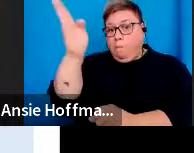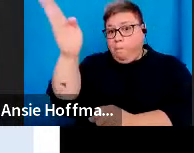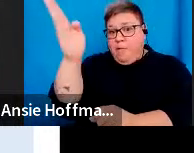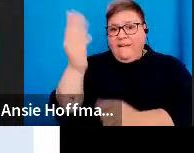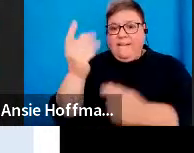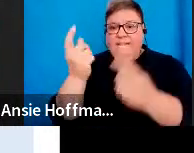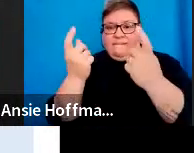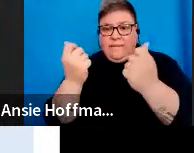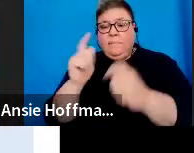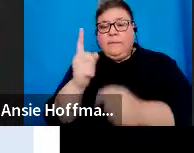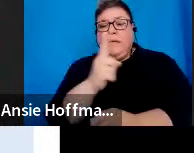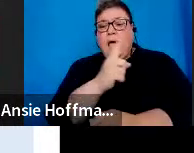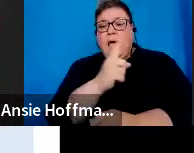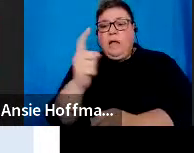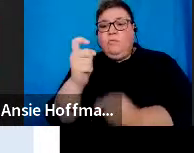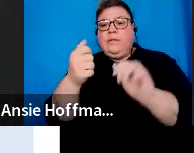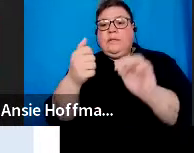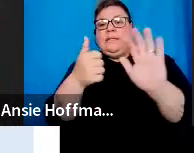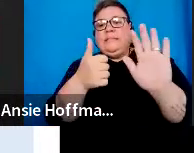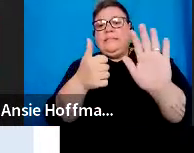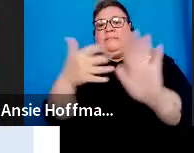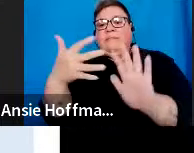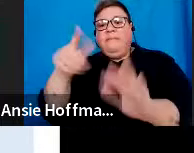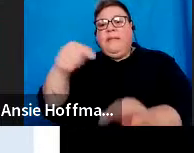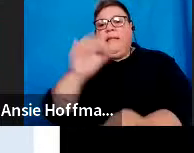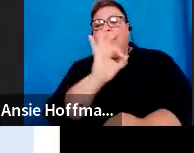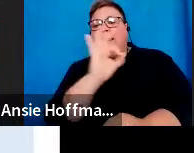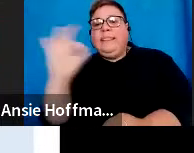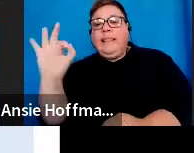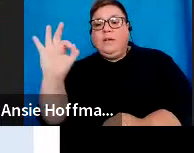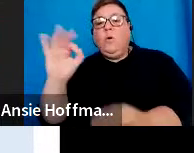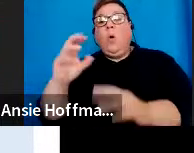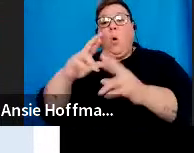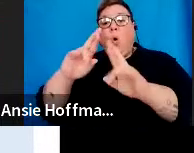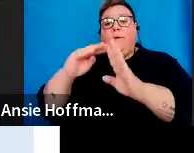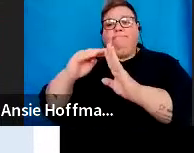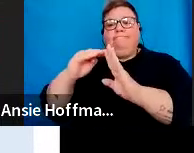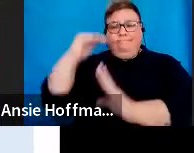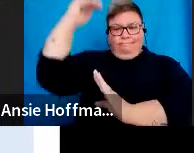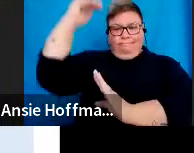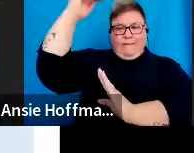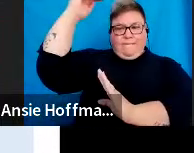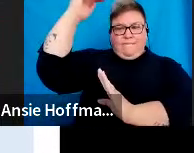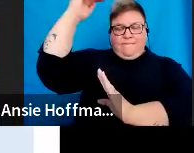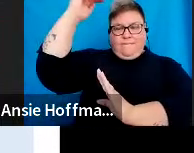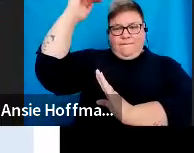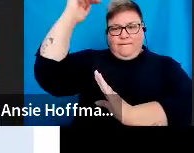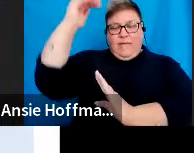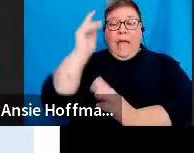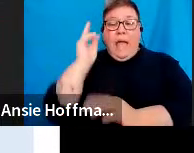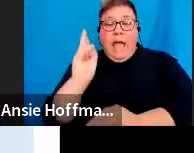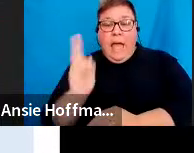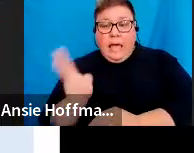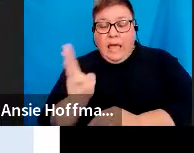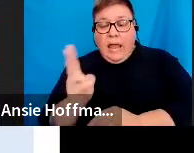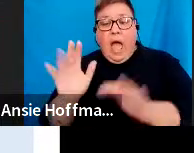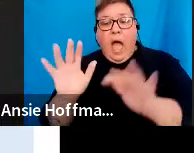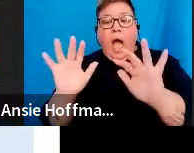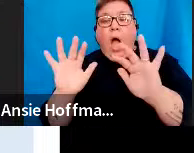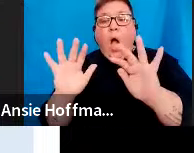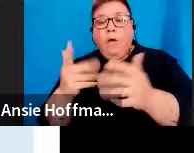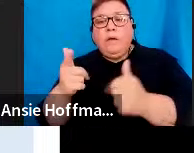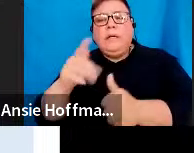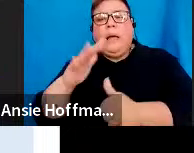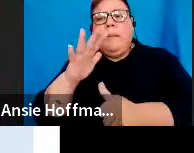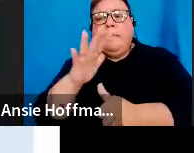$165,000 and above respectively. So, just look at that again. says, if it's important to note